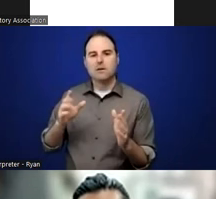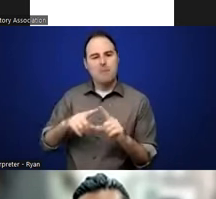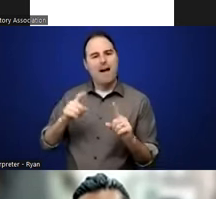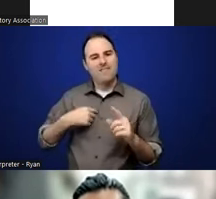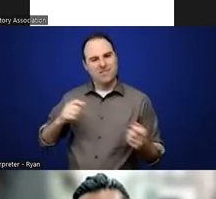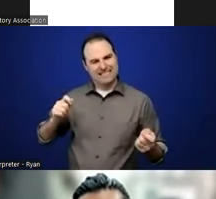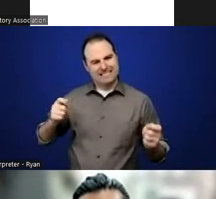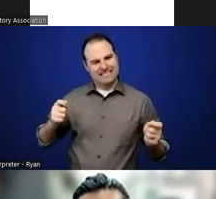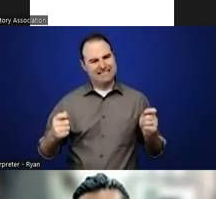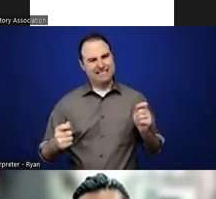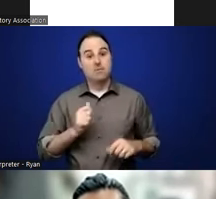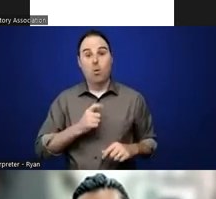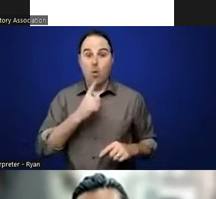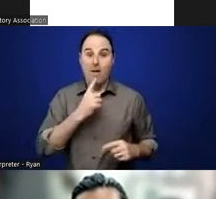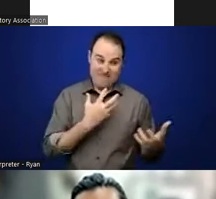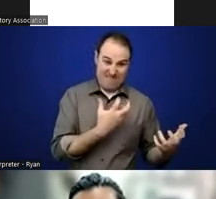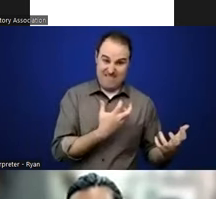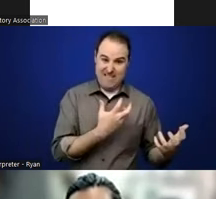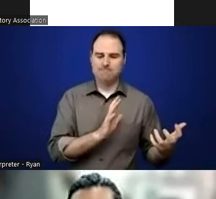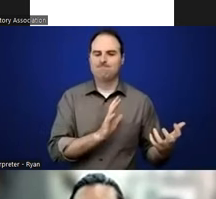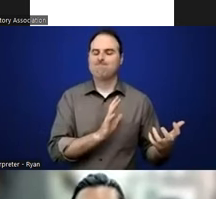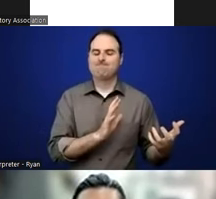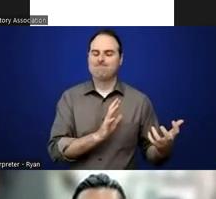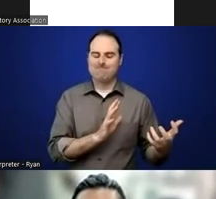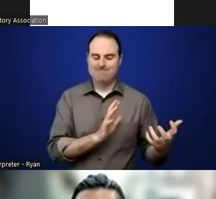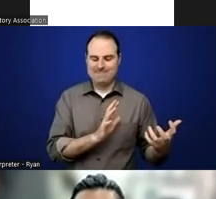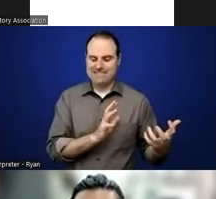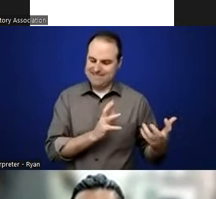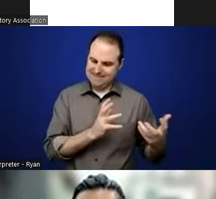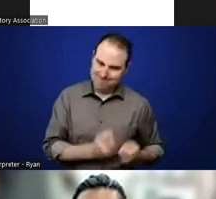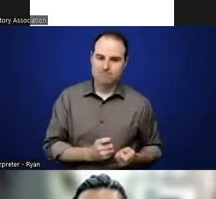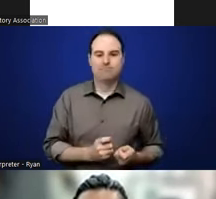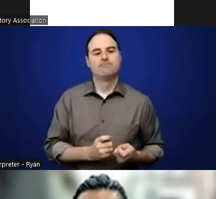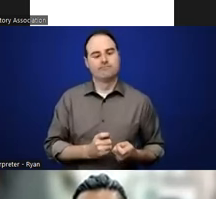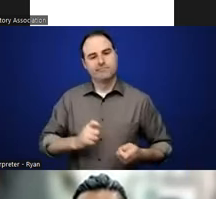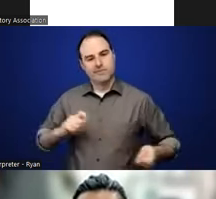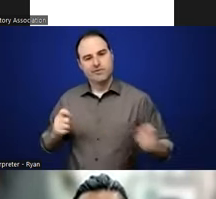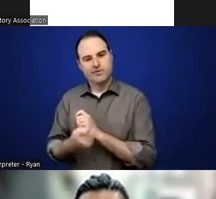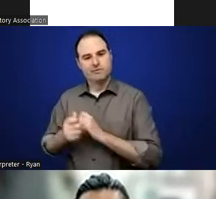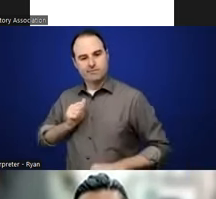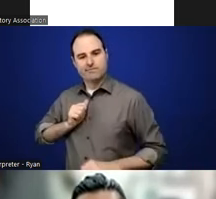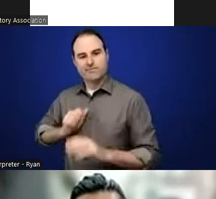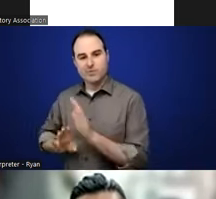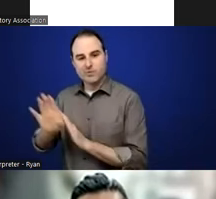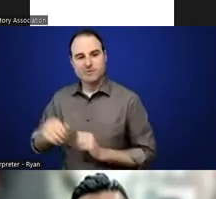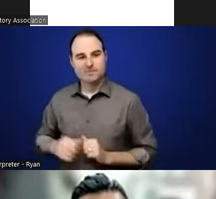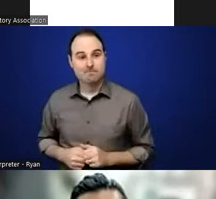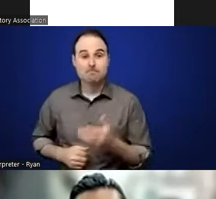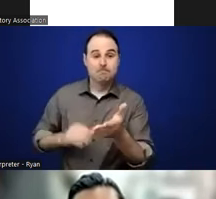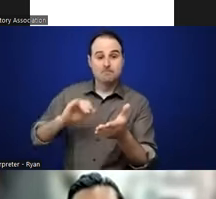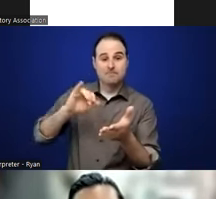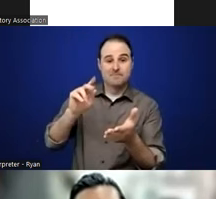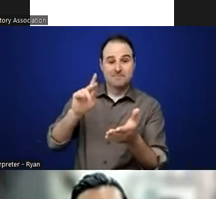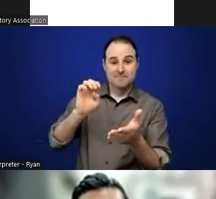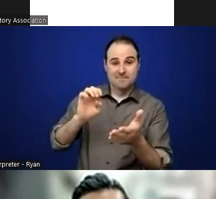myself away from frustration to, to one of growth. So Jackie. Yeah. Hi everybody. And I'll be